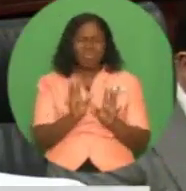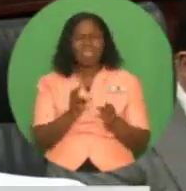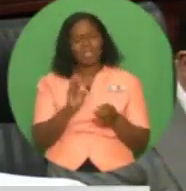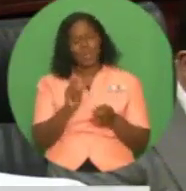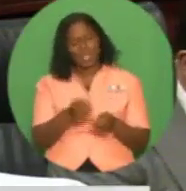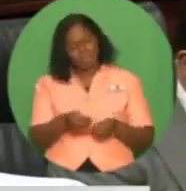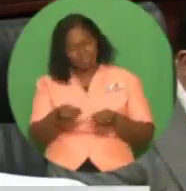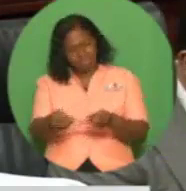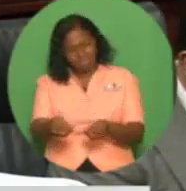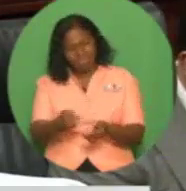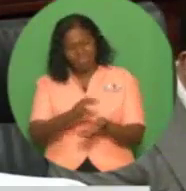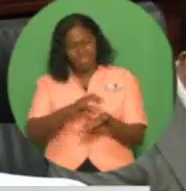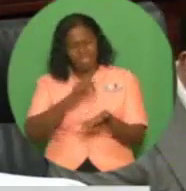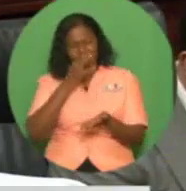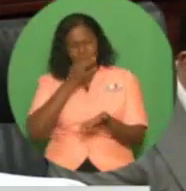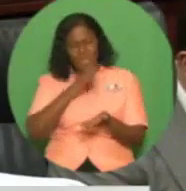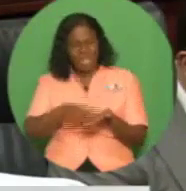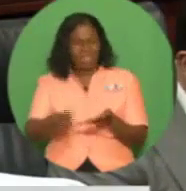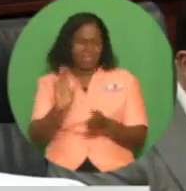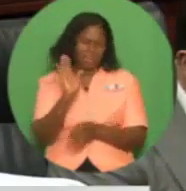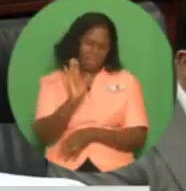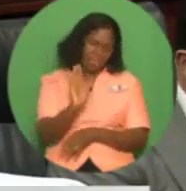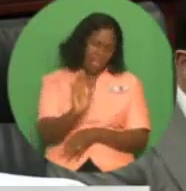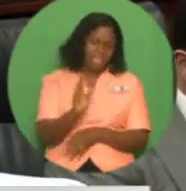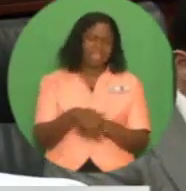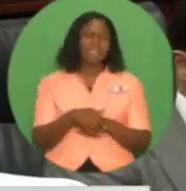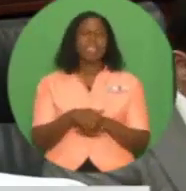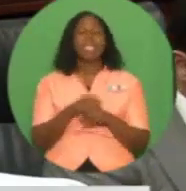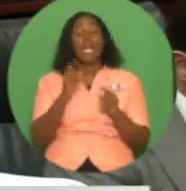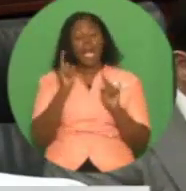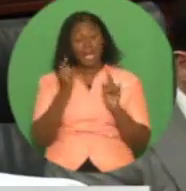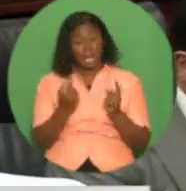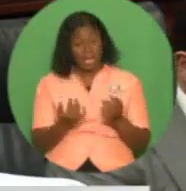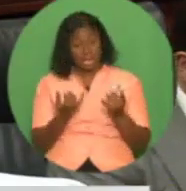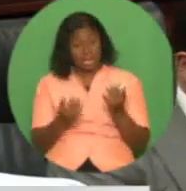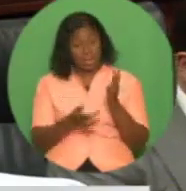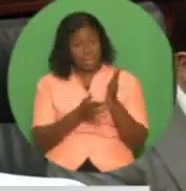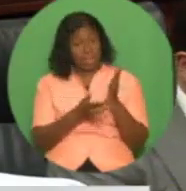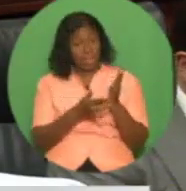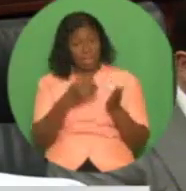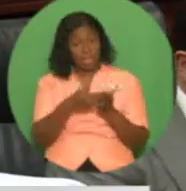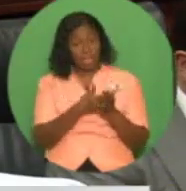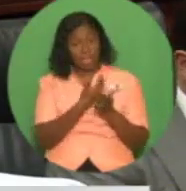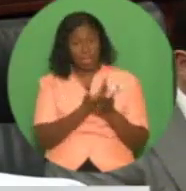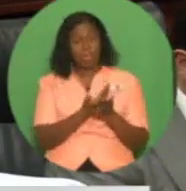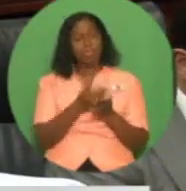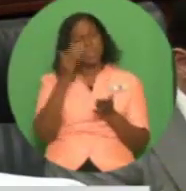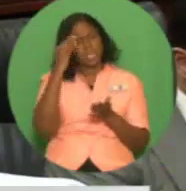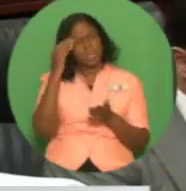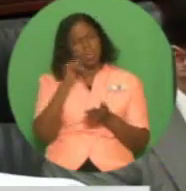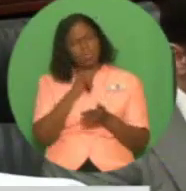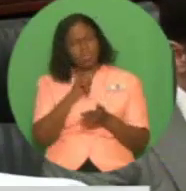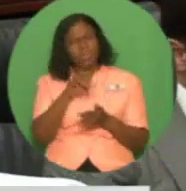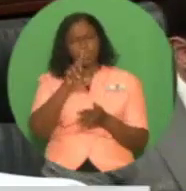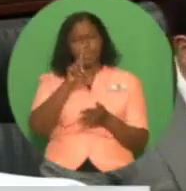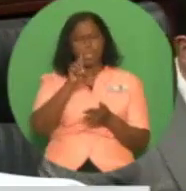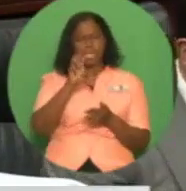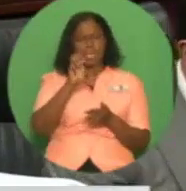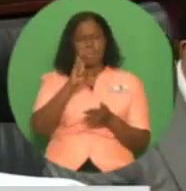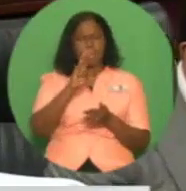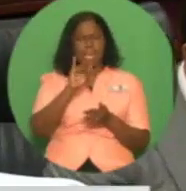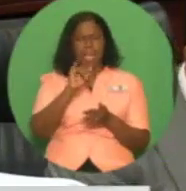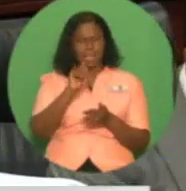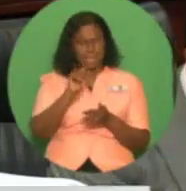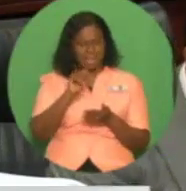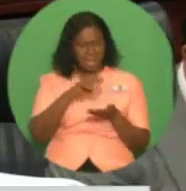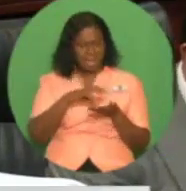transitioned to the new debit card to access food support. Public assistance grants, Madam Speaker, are being delivered